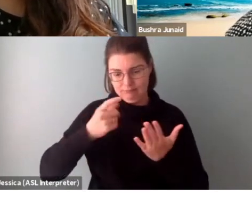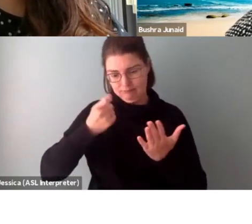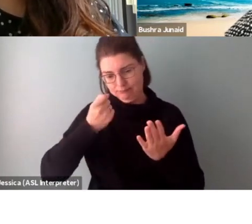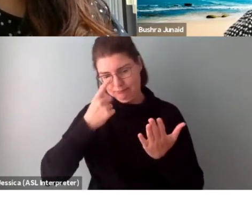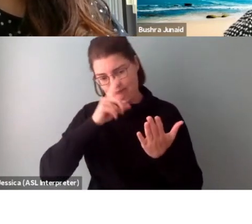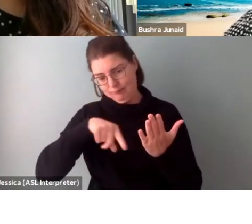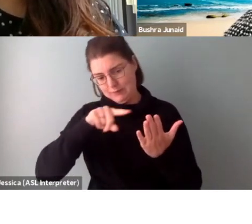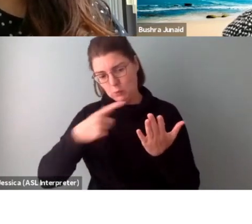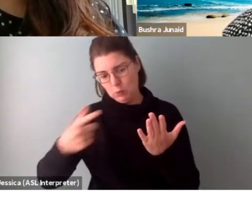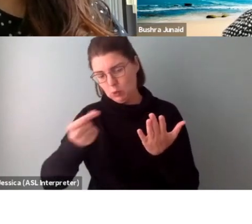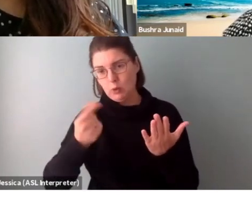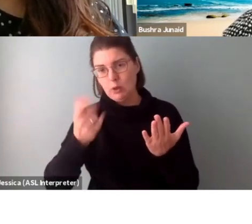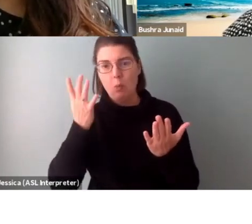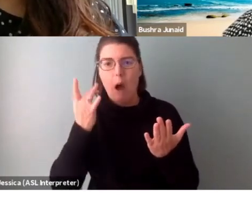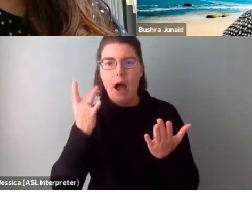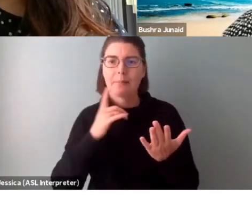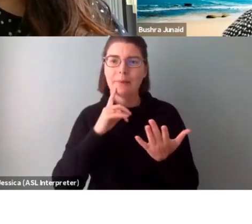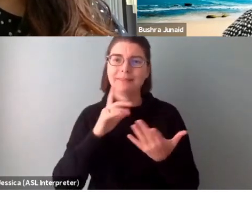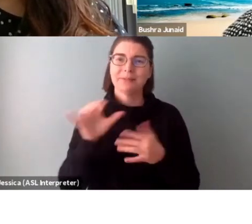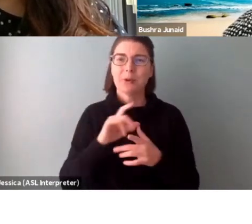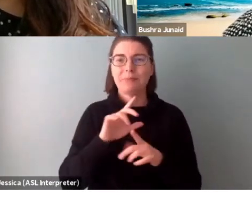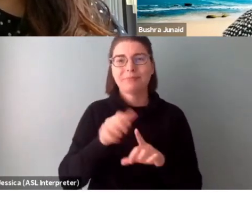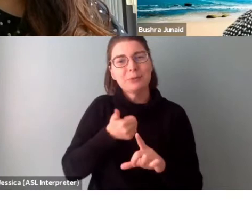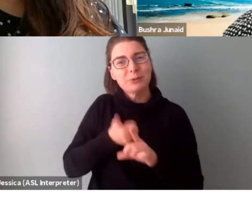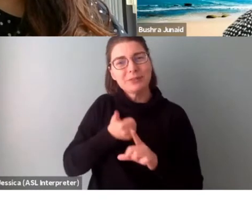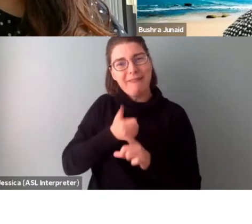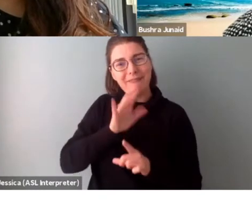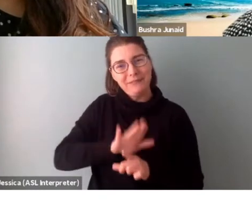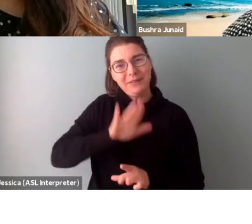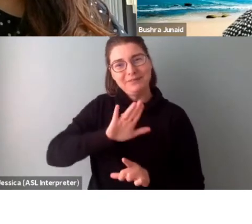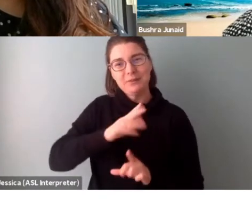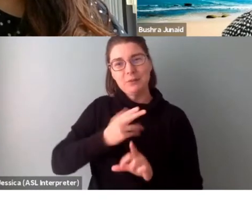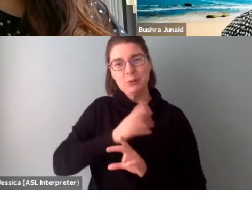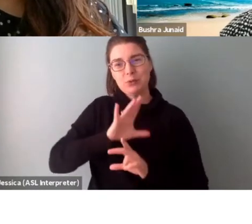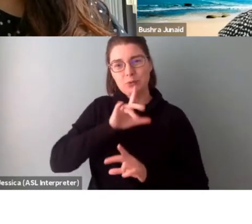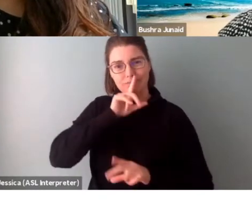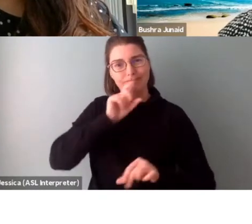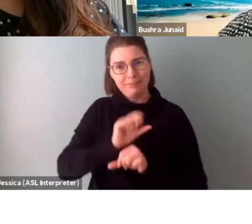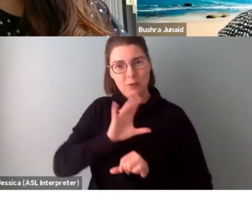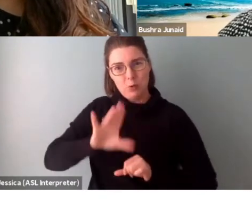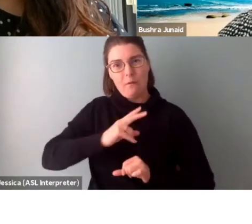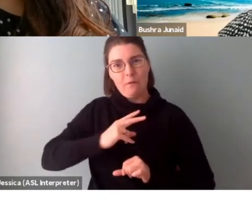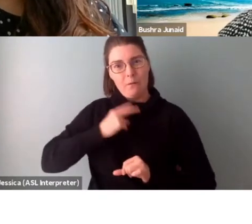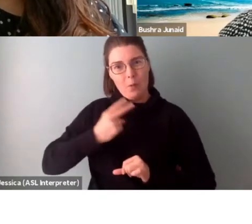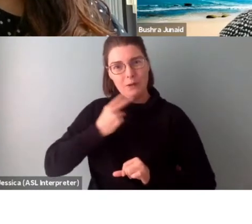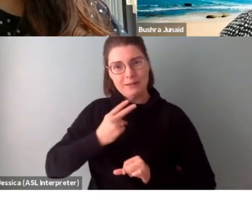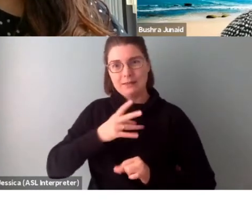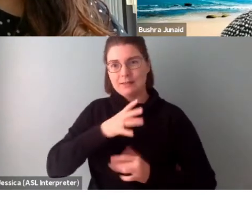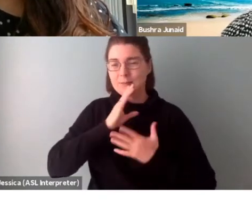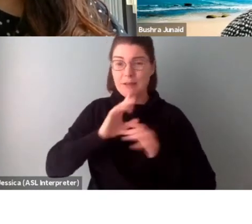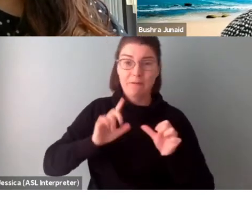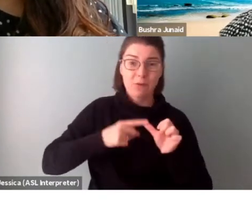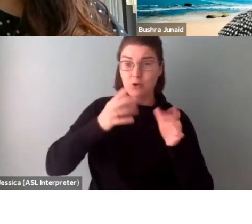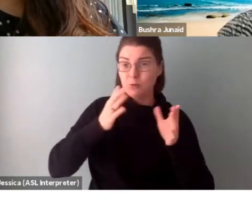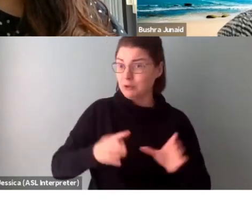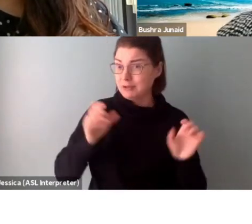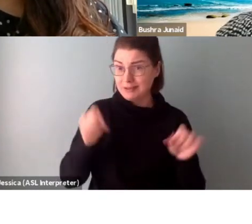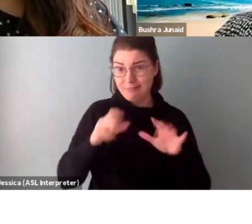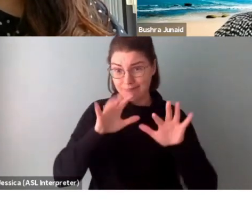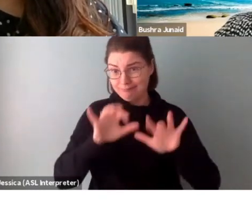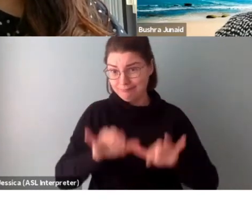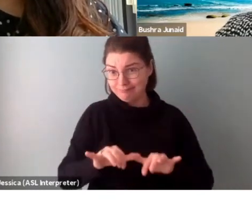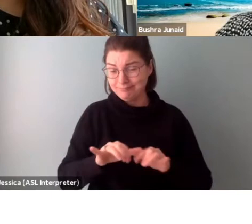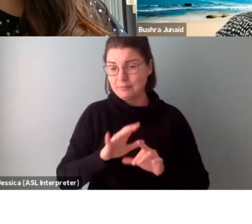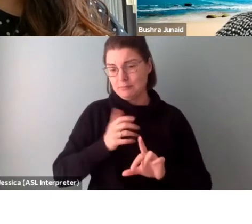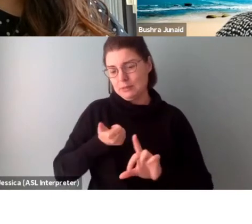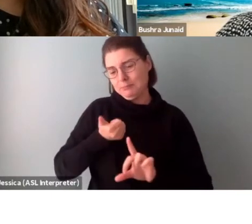you're doing and why. But, you know, be yourself, use your authentic voice, use, you know, speak in the first person, be